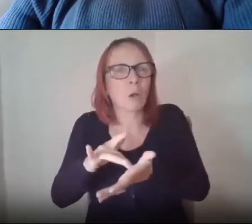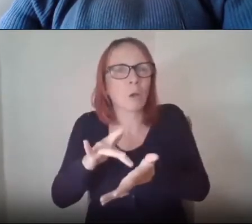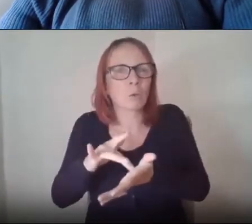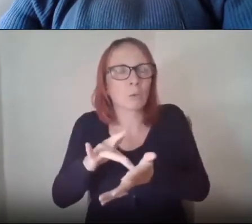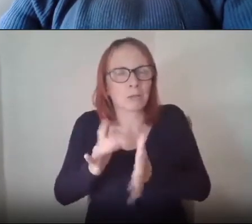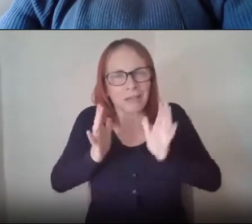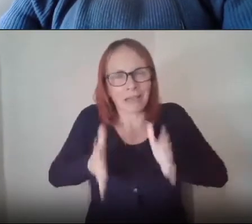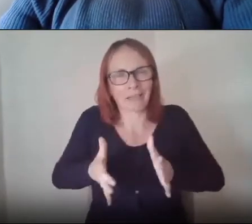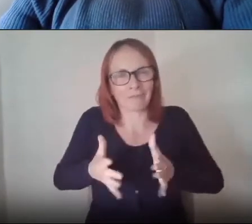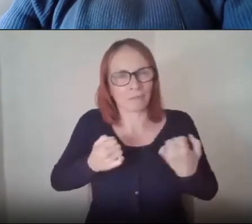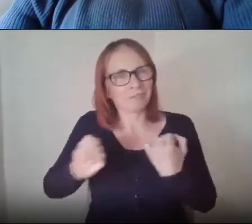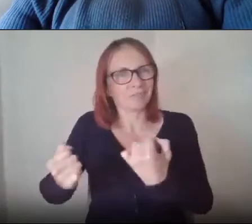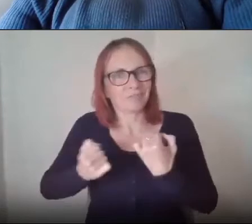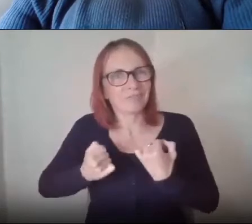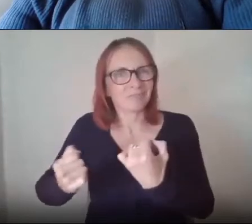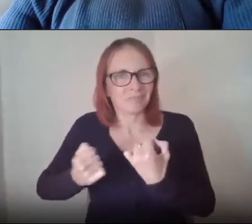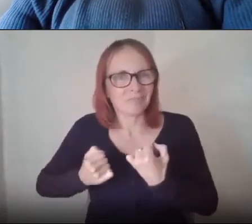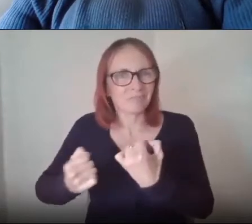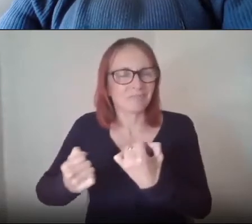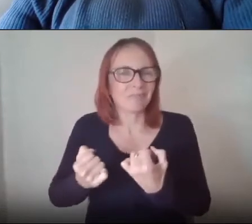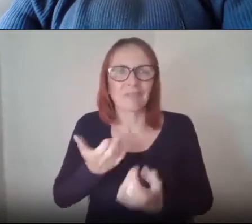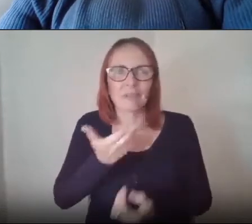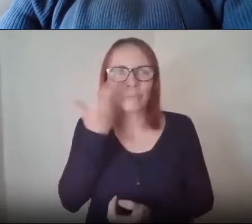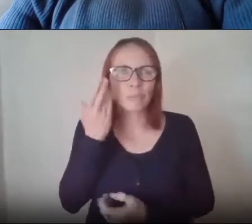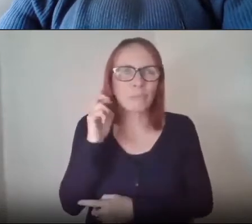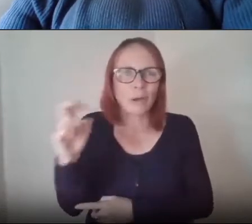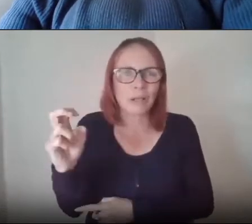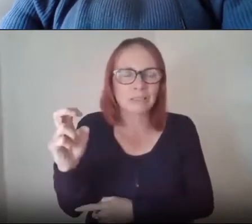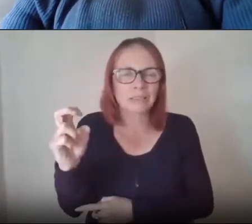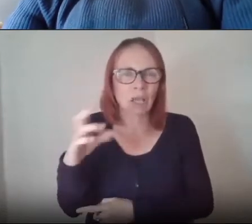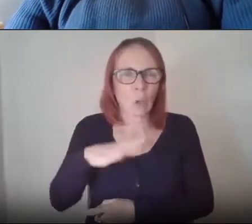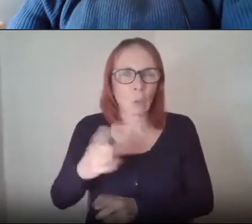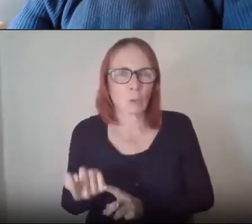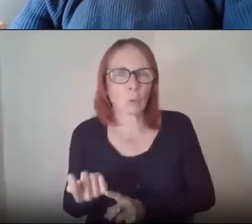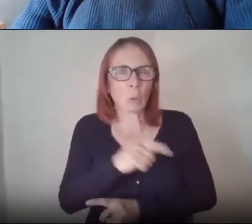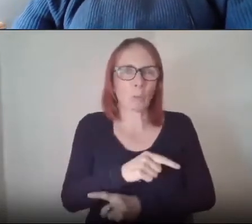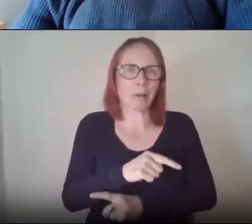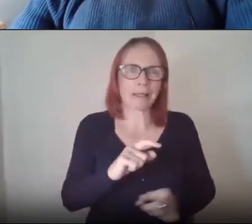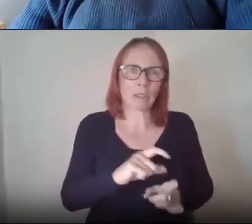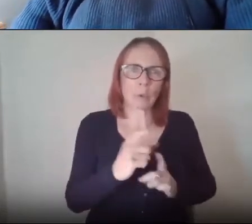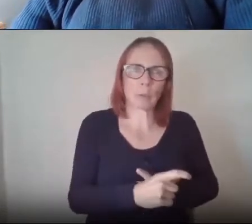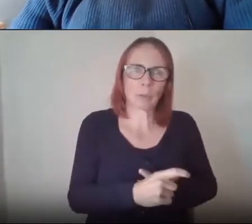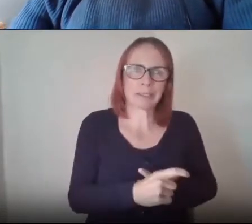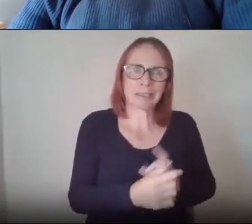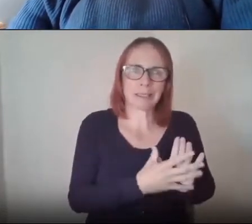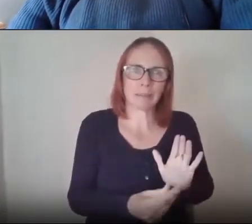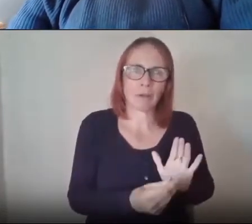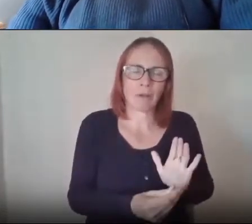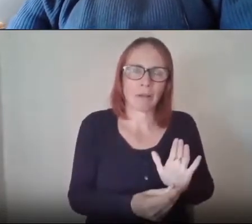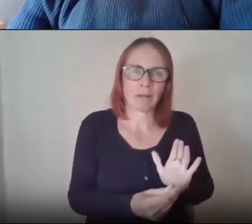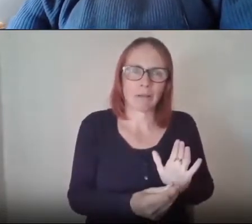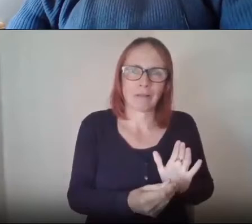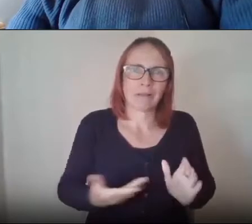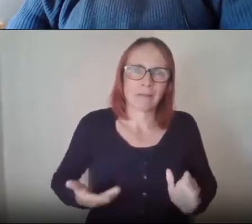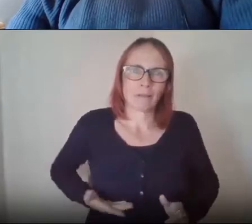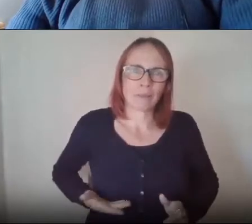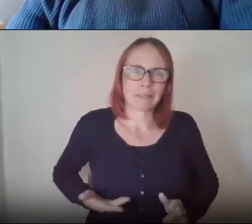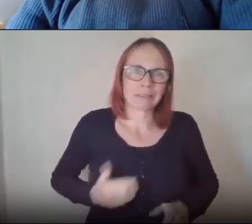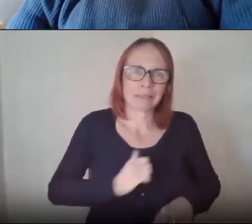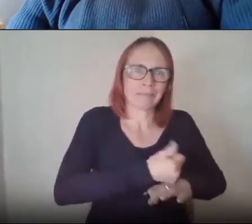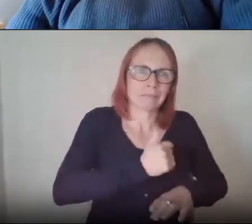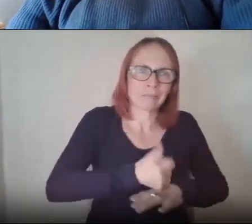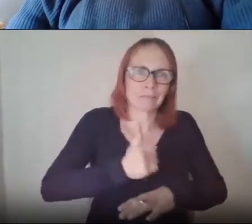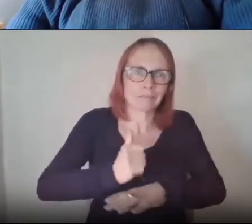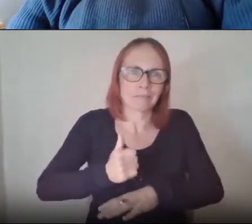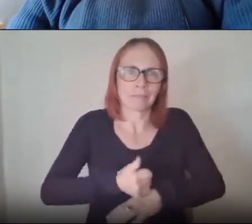there's very little public transport we need to go back to that old community model where there's businesses created in every town and every